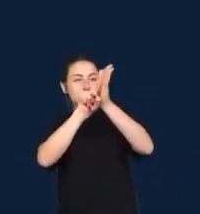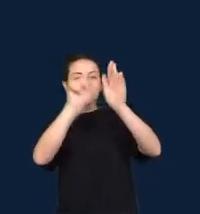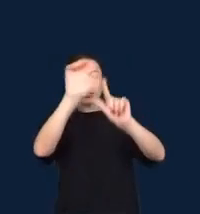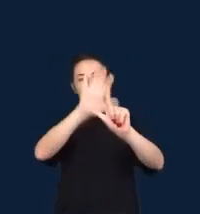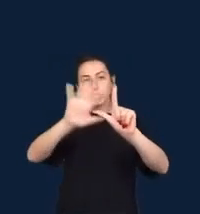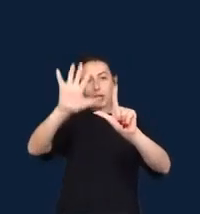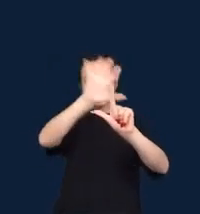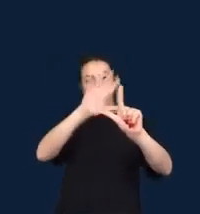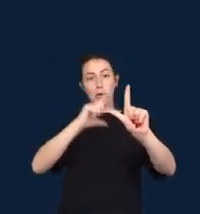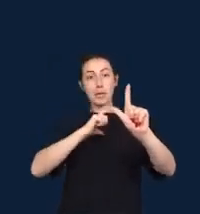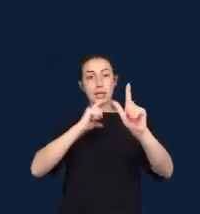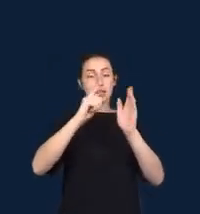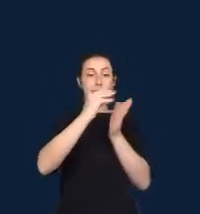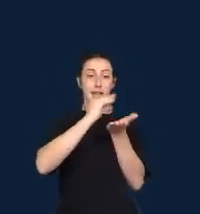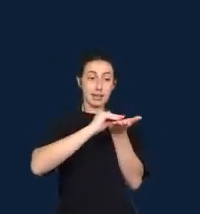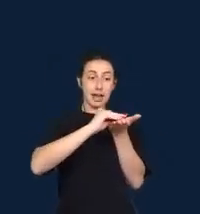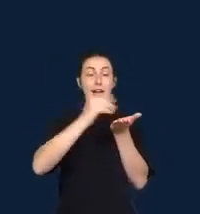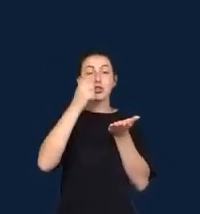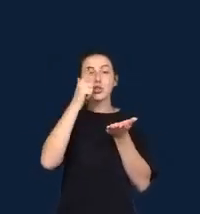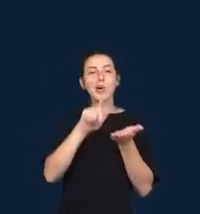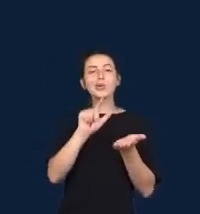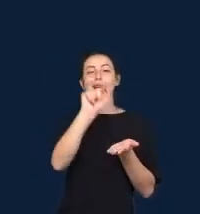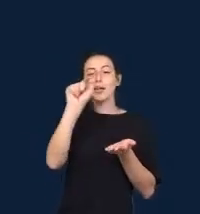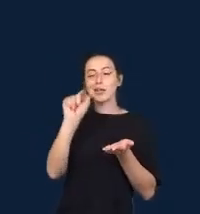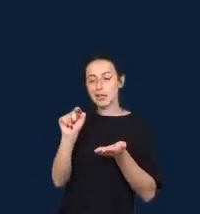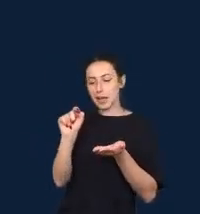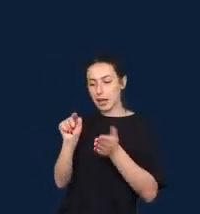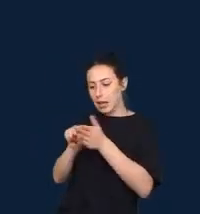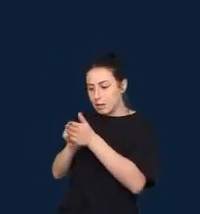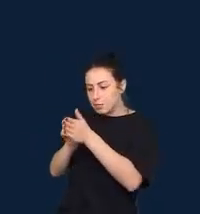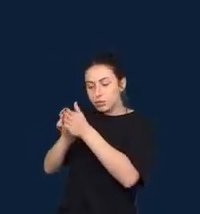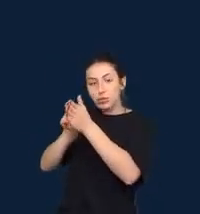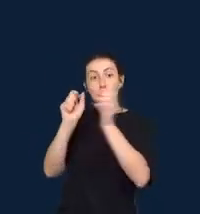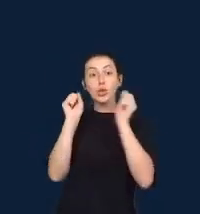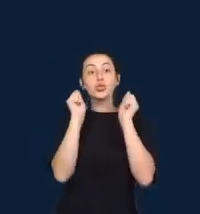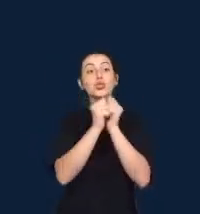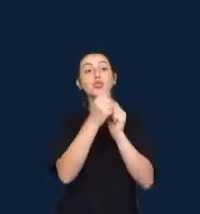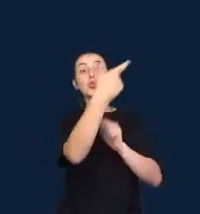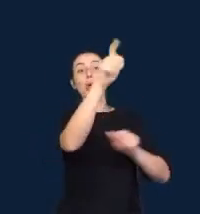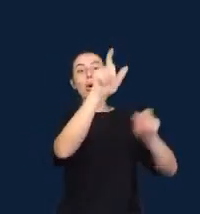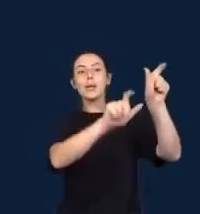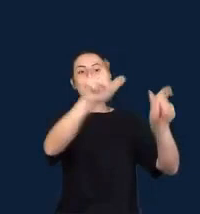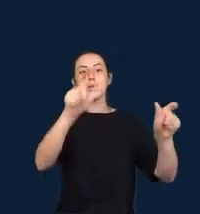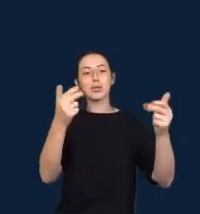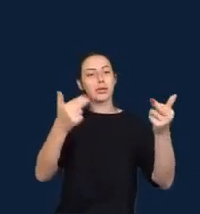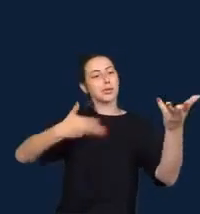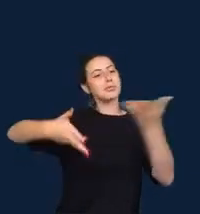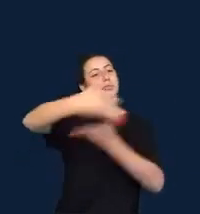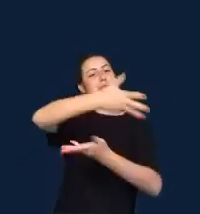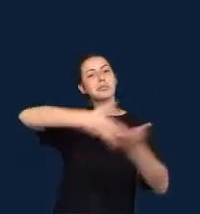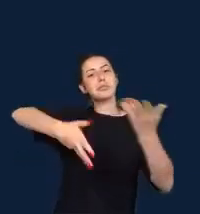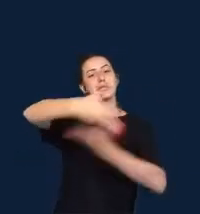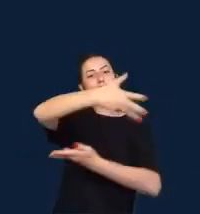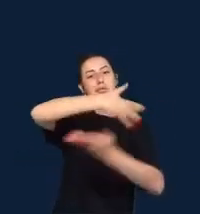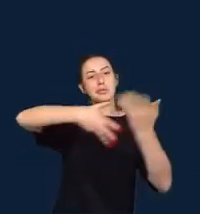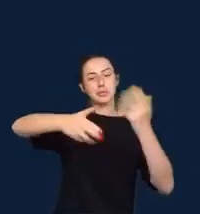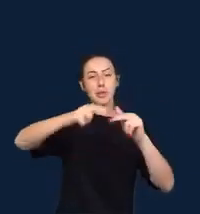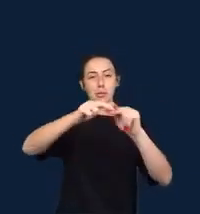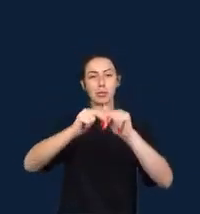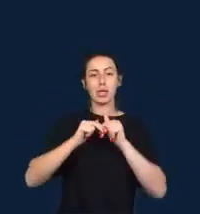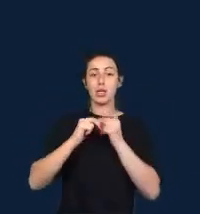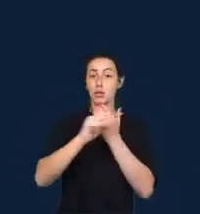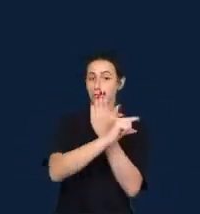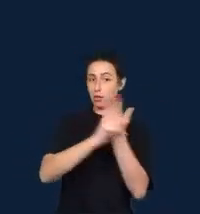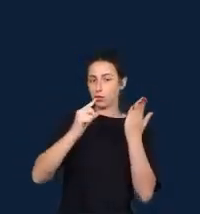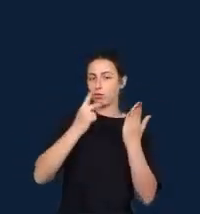So in his chapter, Kunda argues that while there is ample critique of social media platforms, so we've been